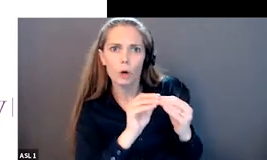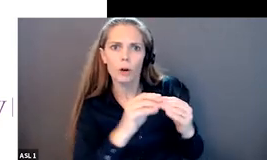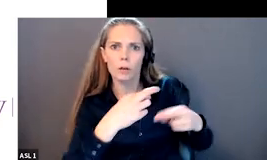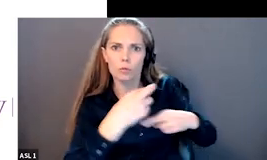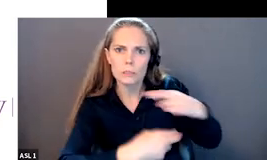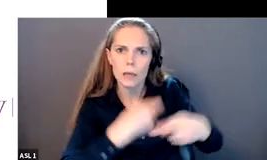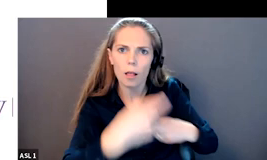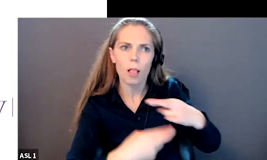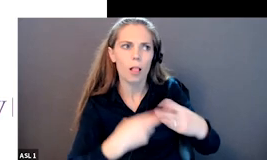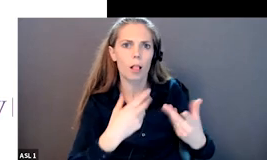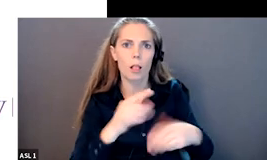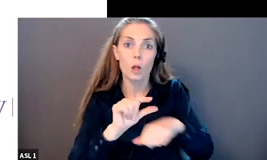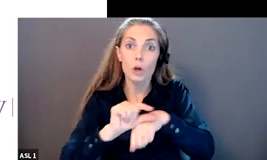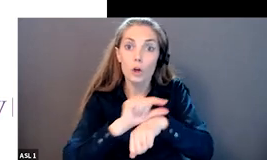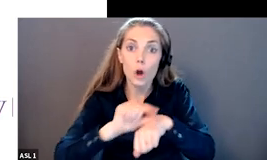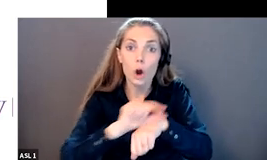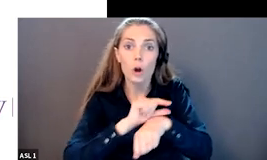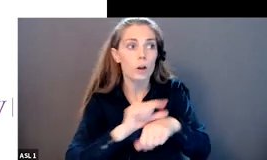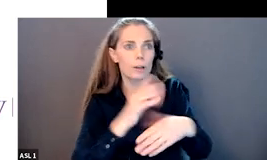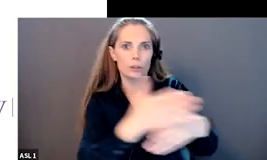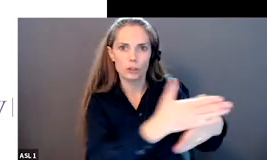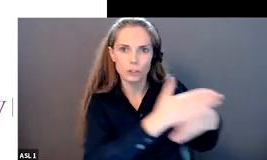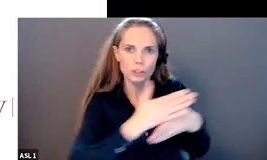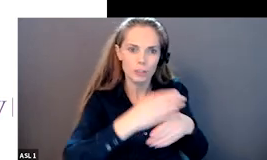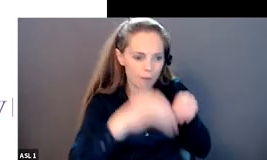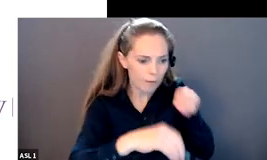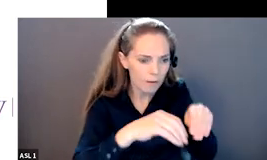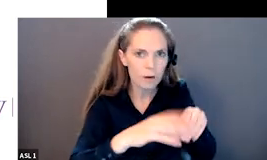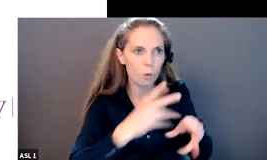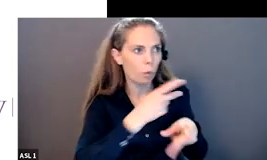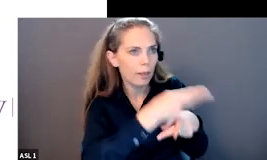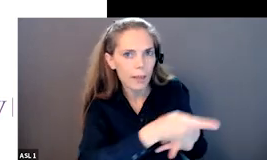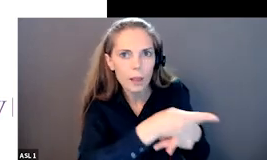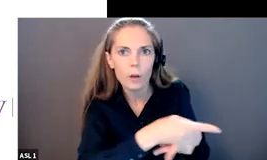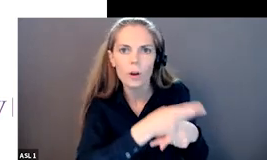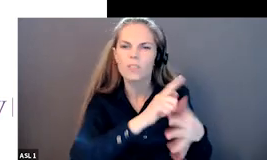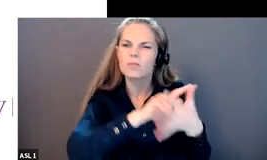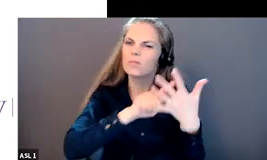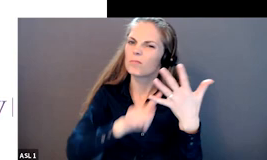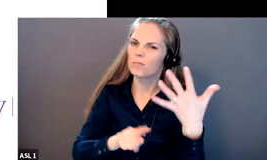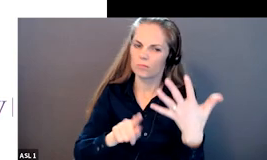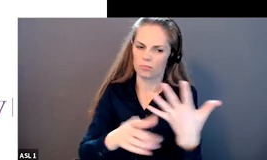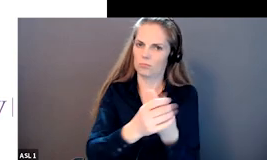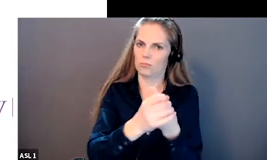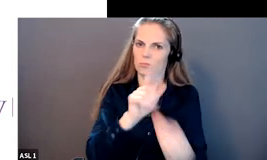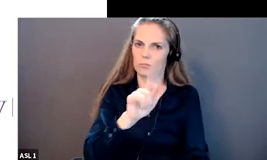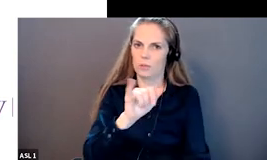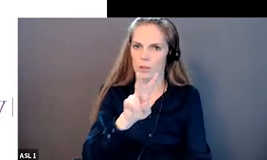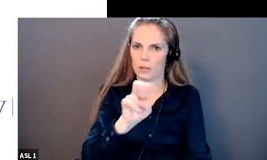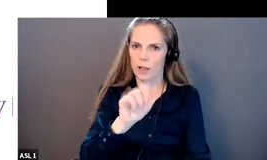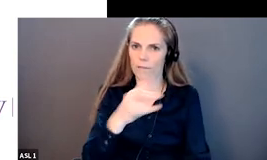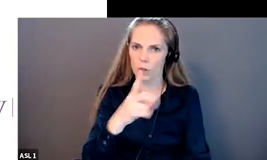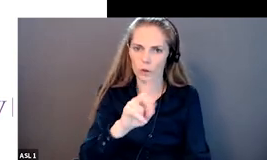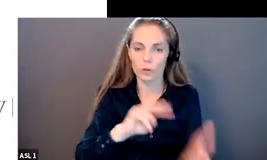caregiving and many other things livelihoods are shaped by individual experiences by families and